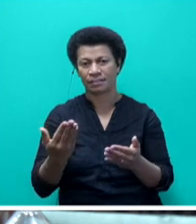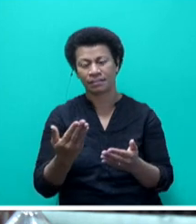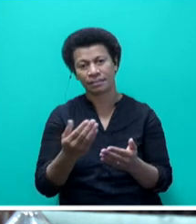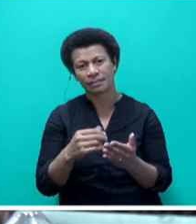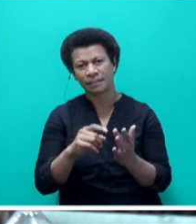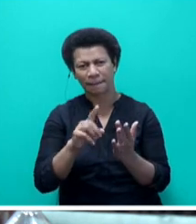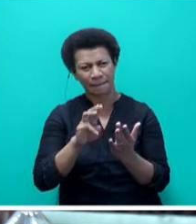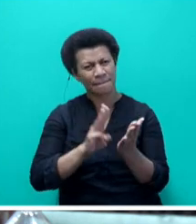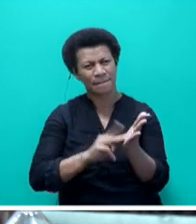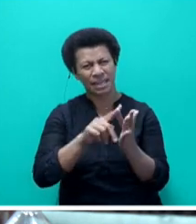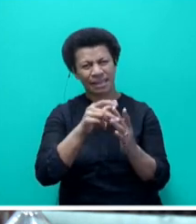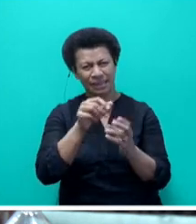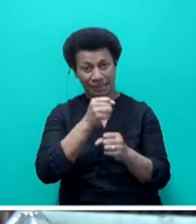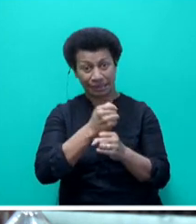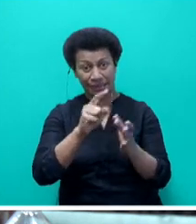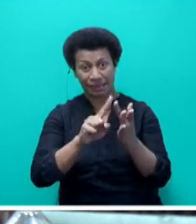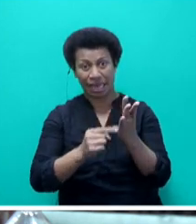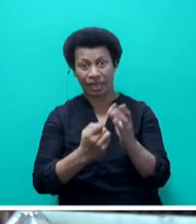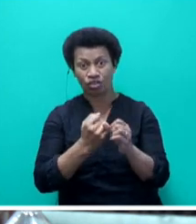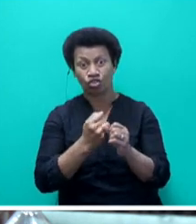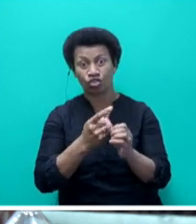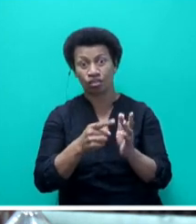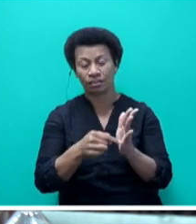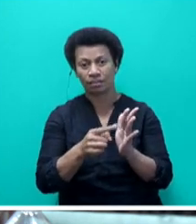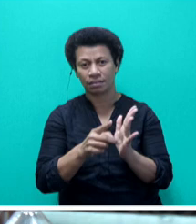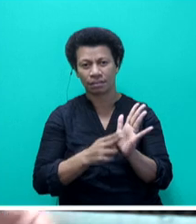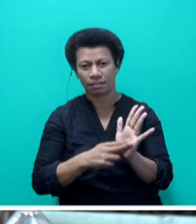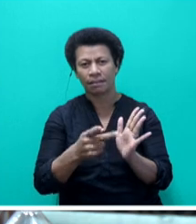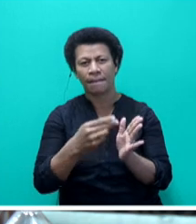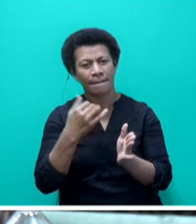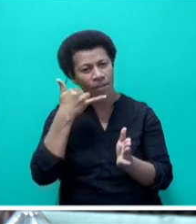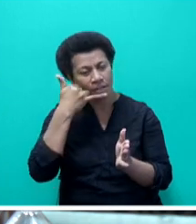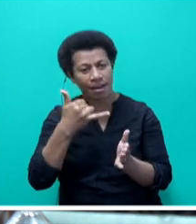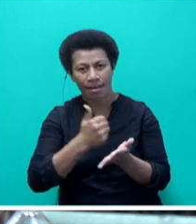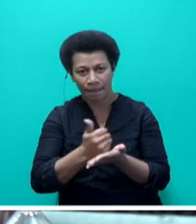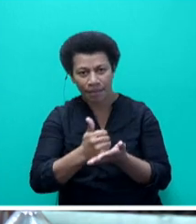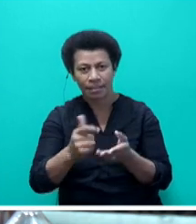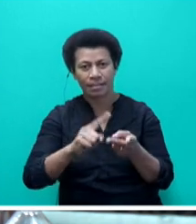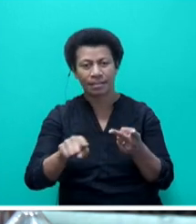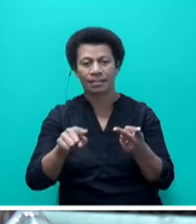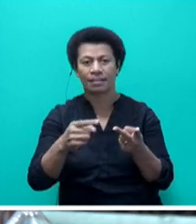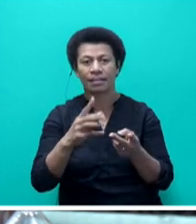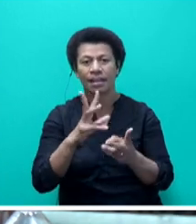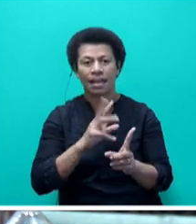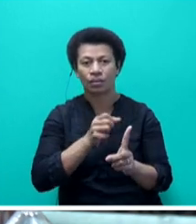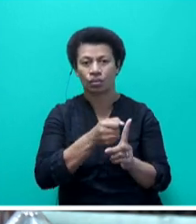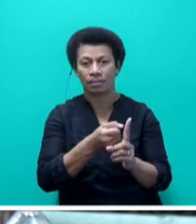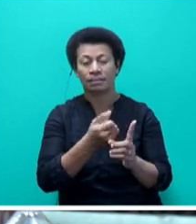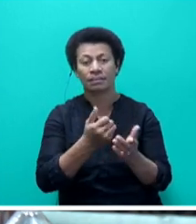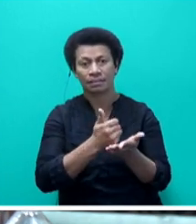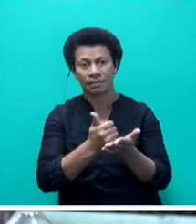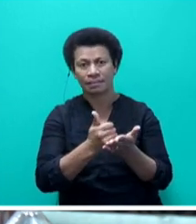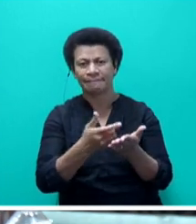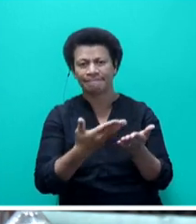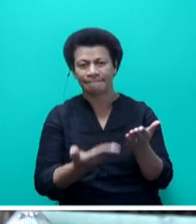These students will be required to provide the personal details, mobile numbers, and evidence of active enrolment registration at one of the universities to be